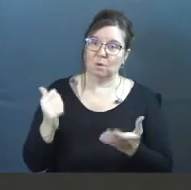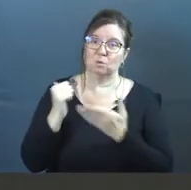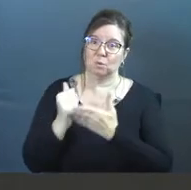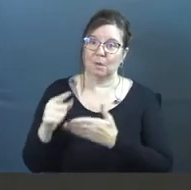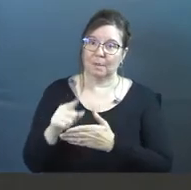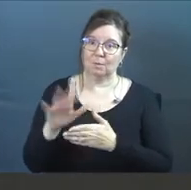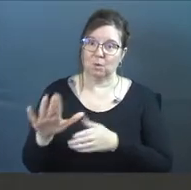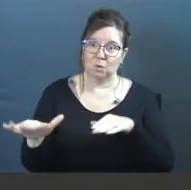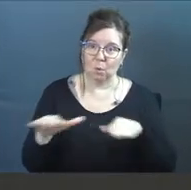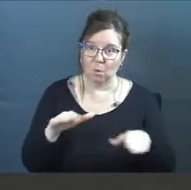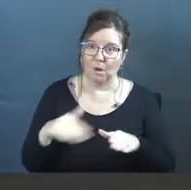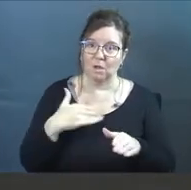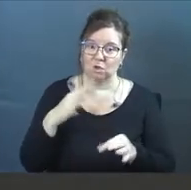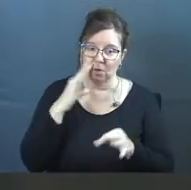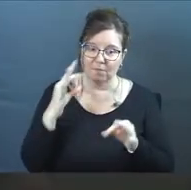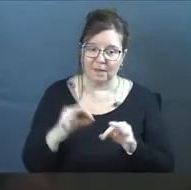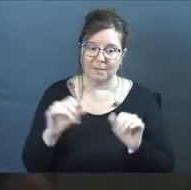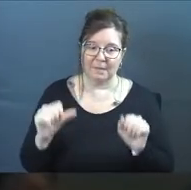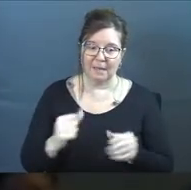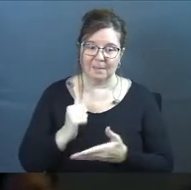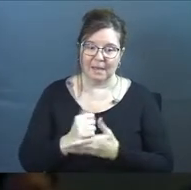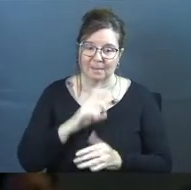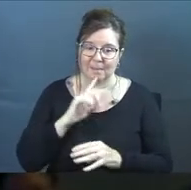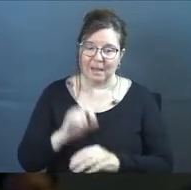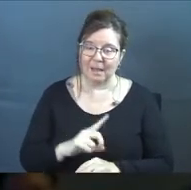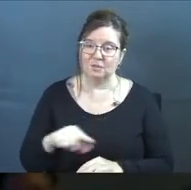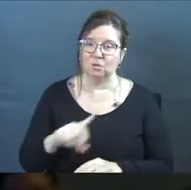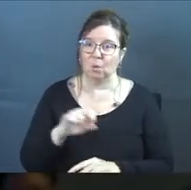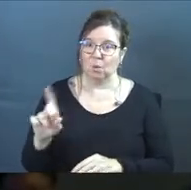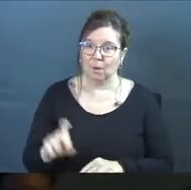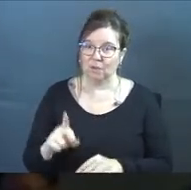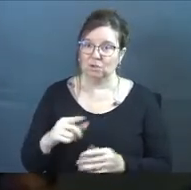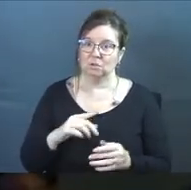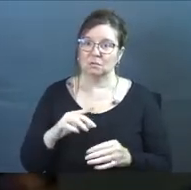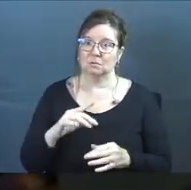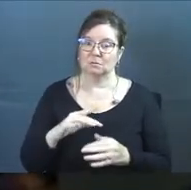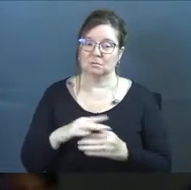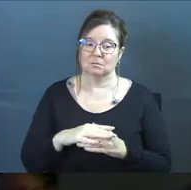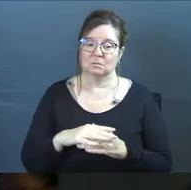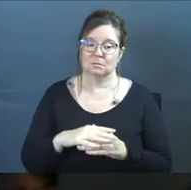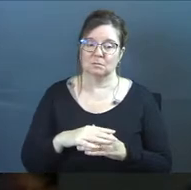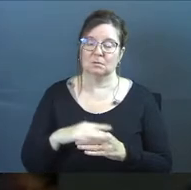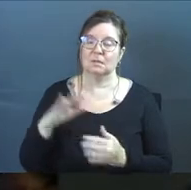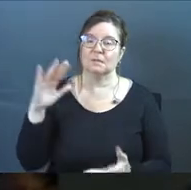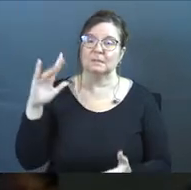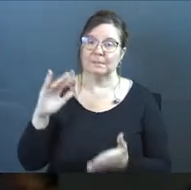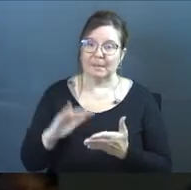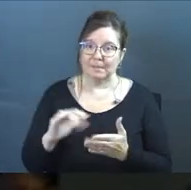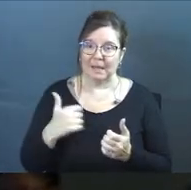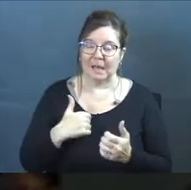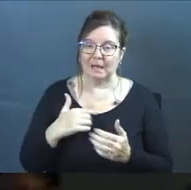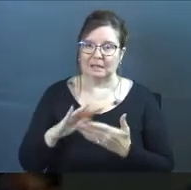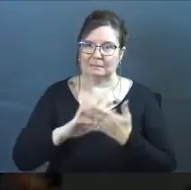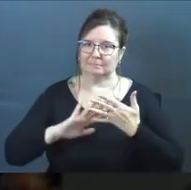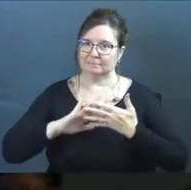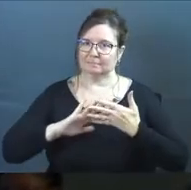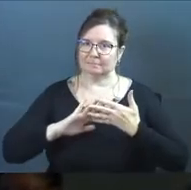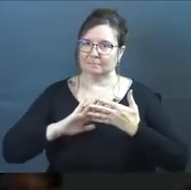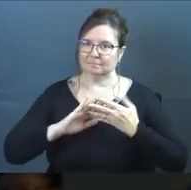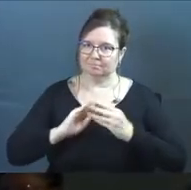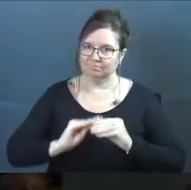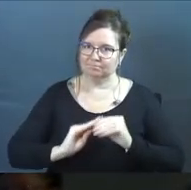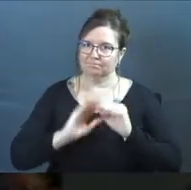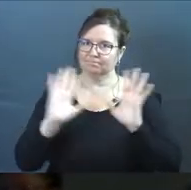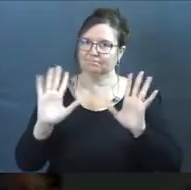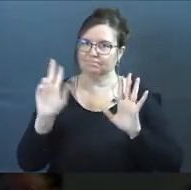to help you in your walk, in your faith, and be able to help answer those questions to minimize any gray areas that you